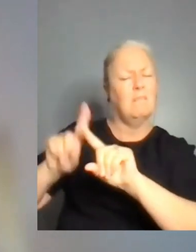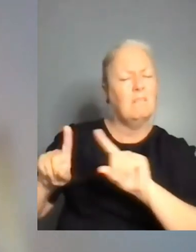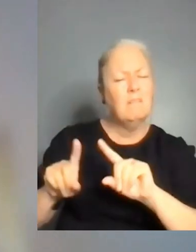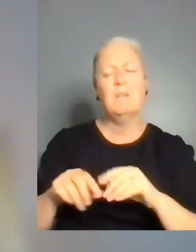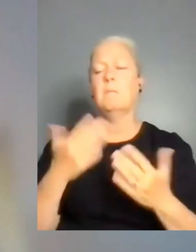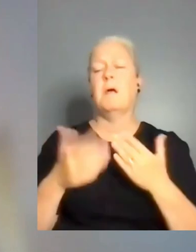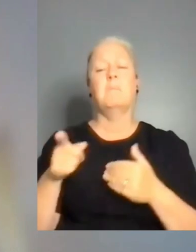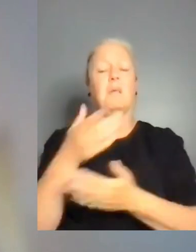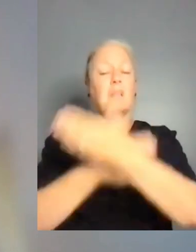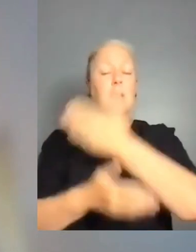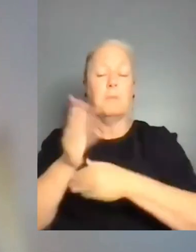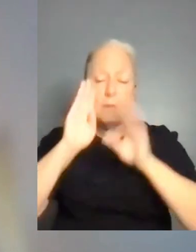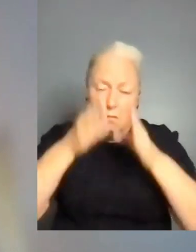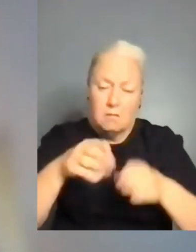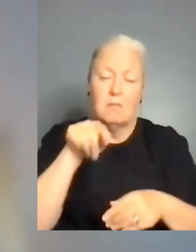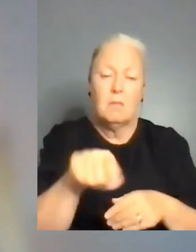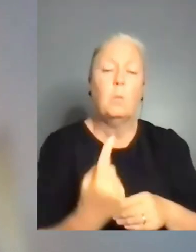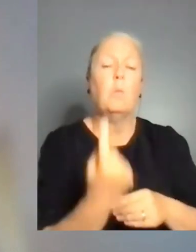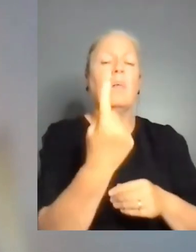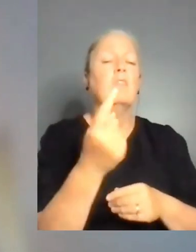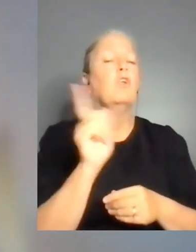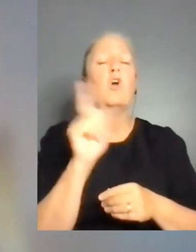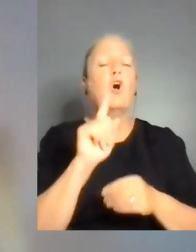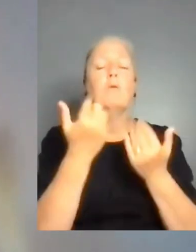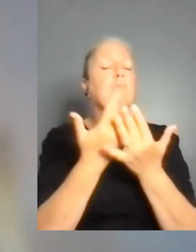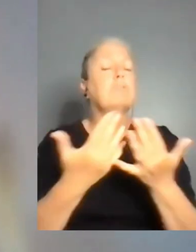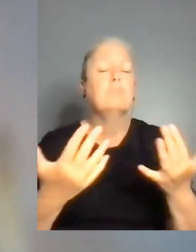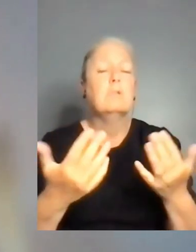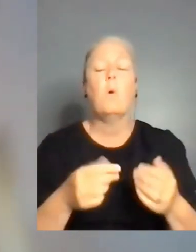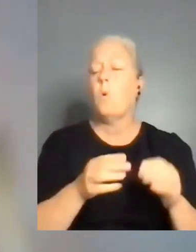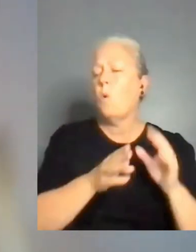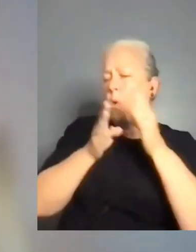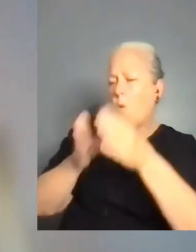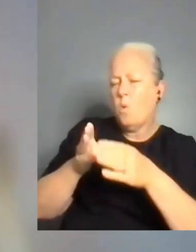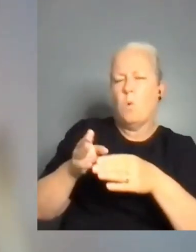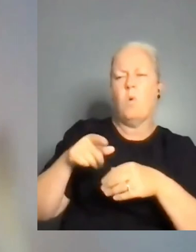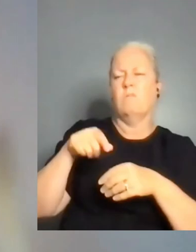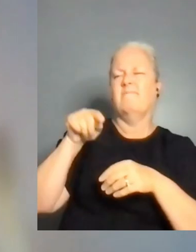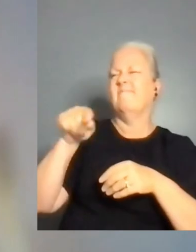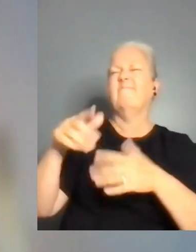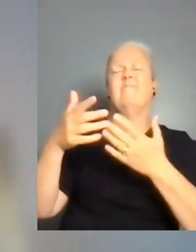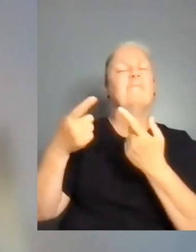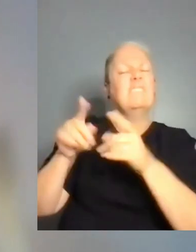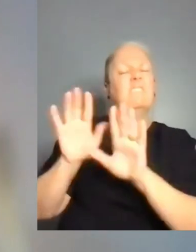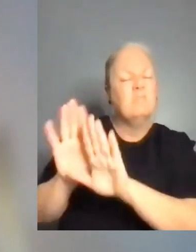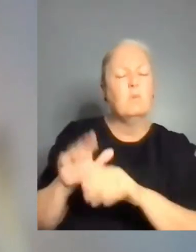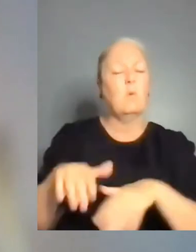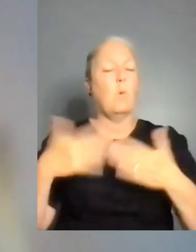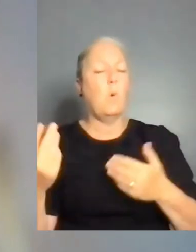some covering specific thematic area, some focusing on employment or